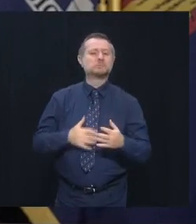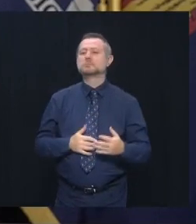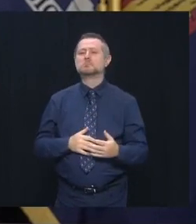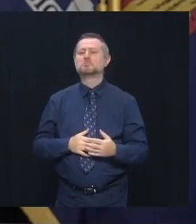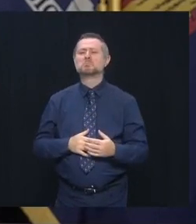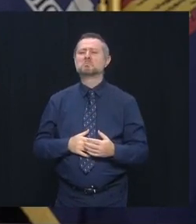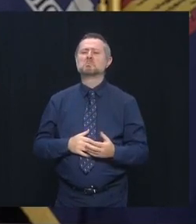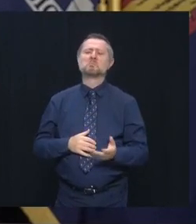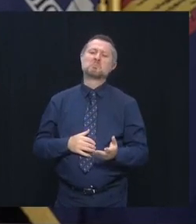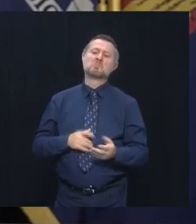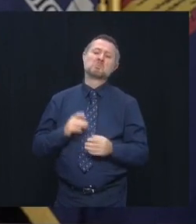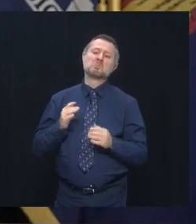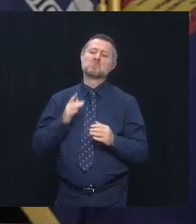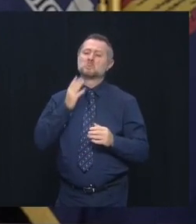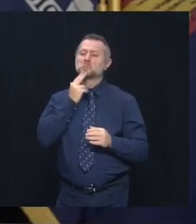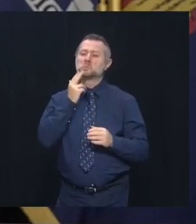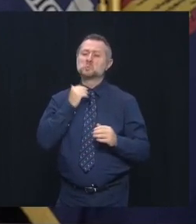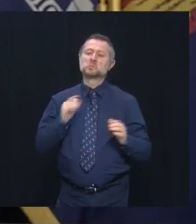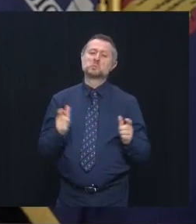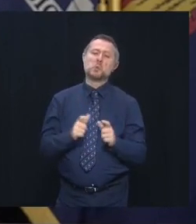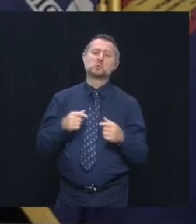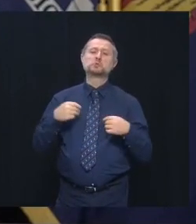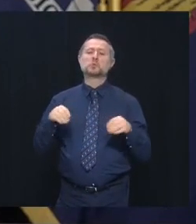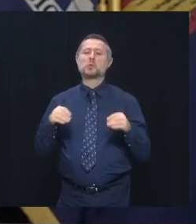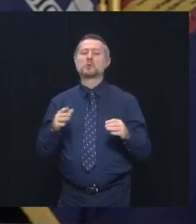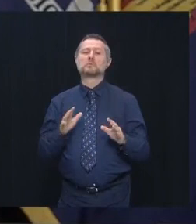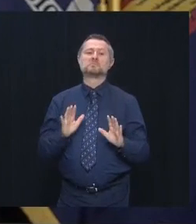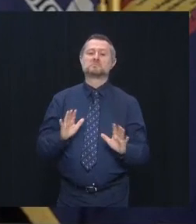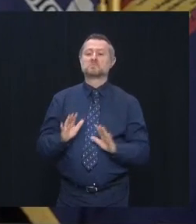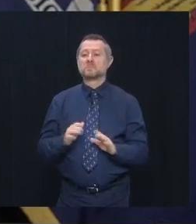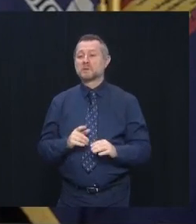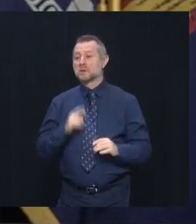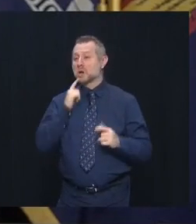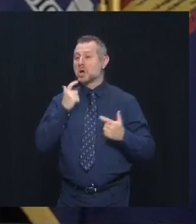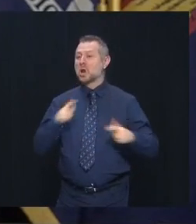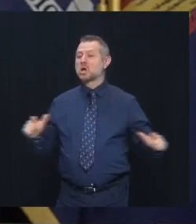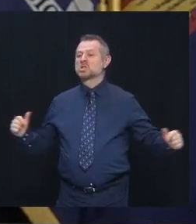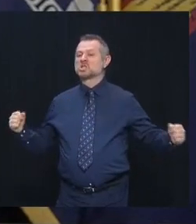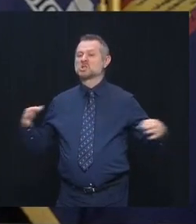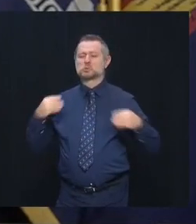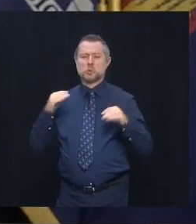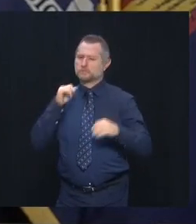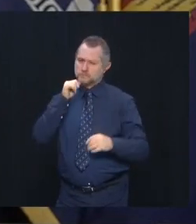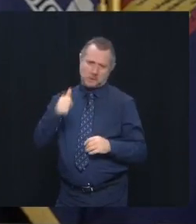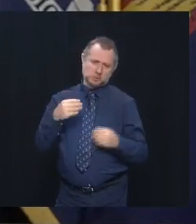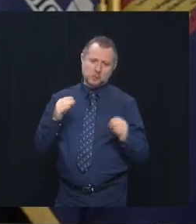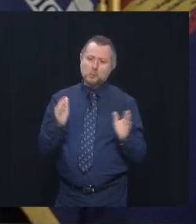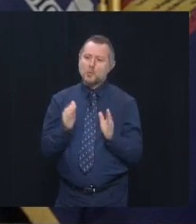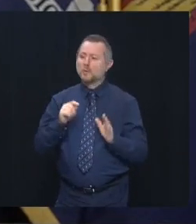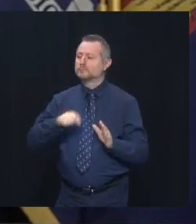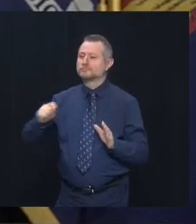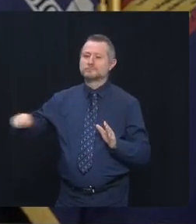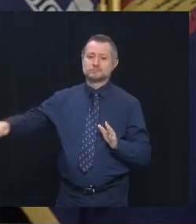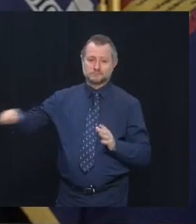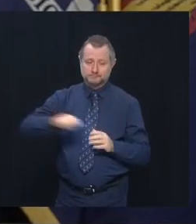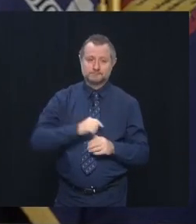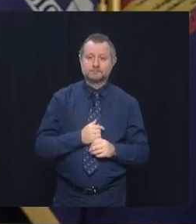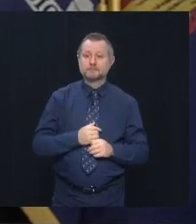small stores. We're not talking about large box stores in these communities, right? We're talking about small stores, the